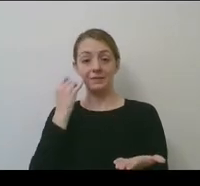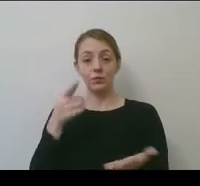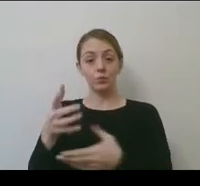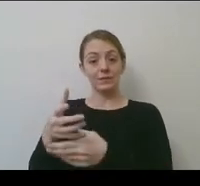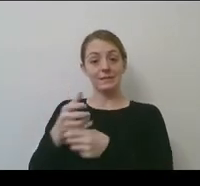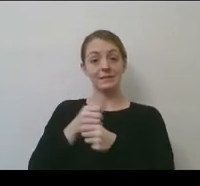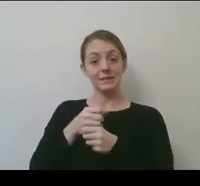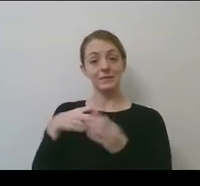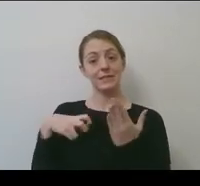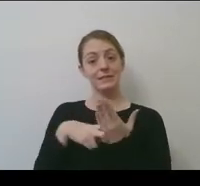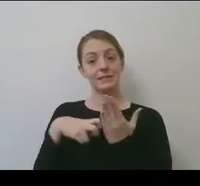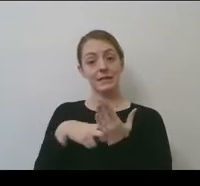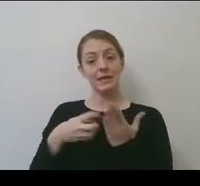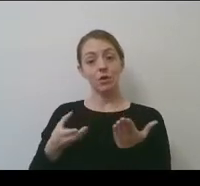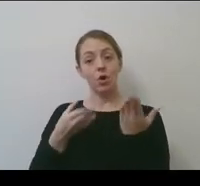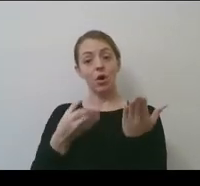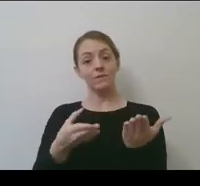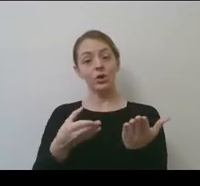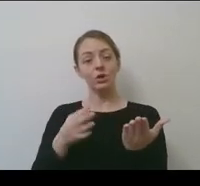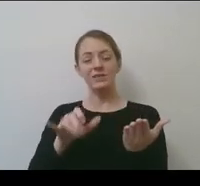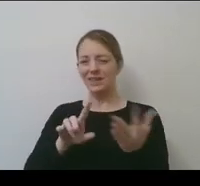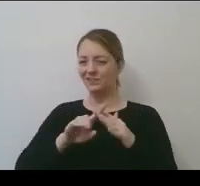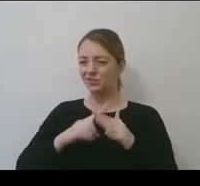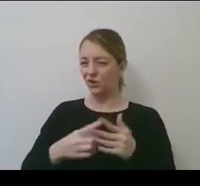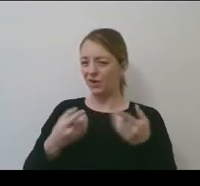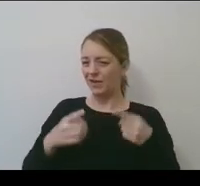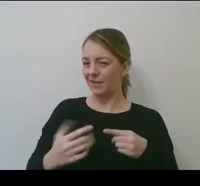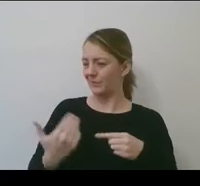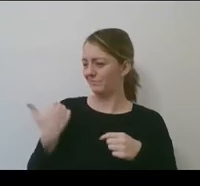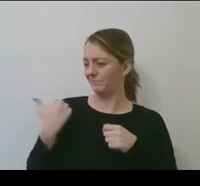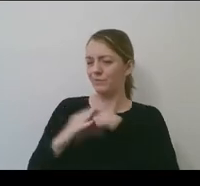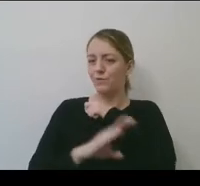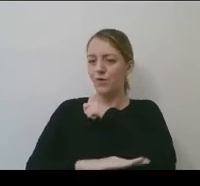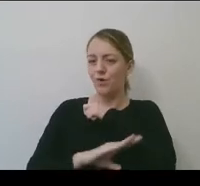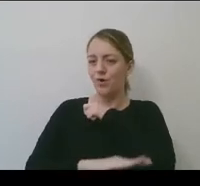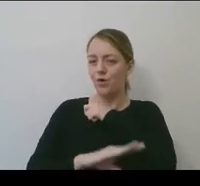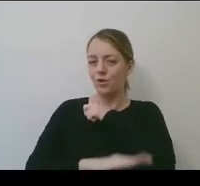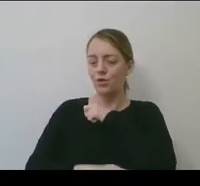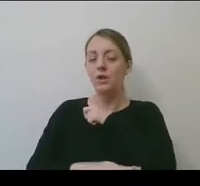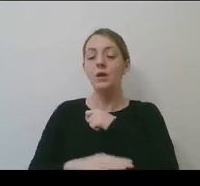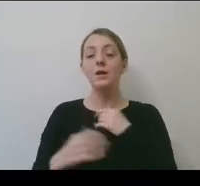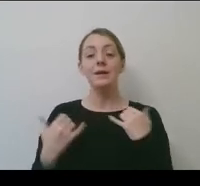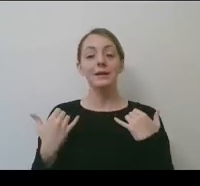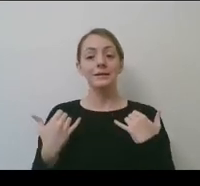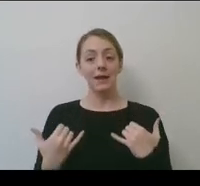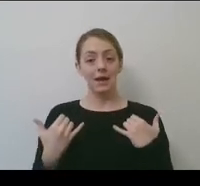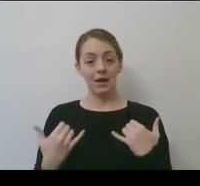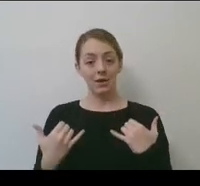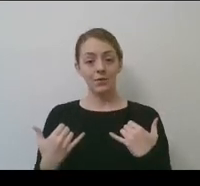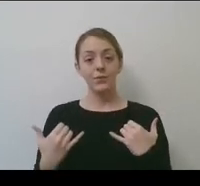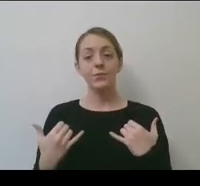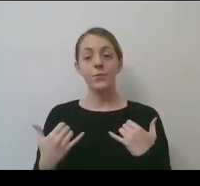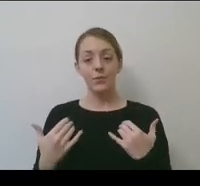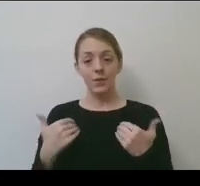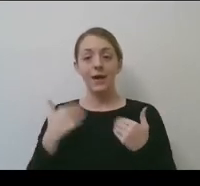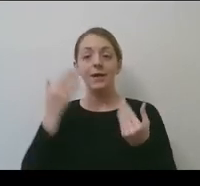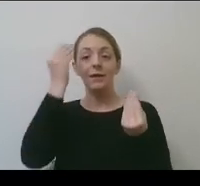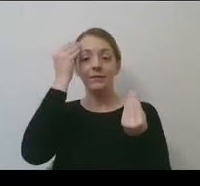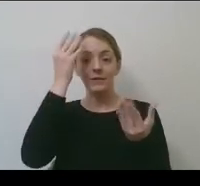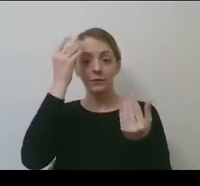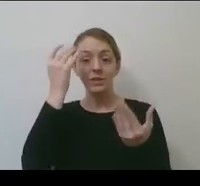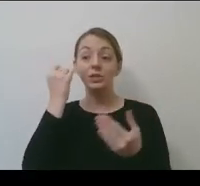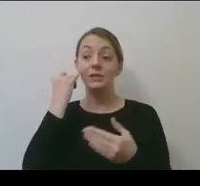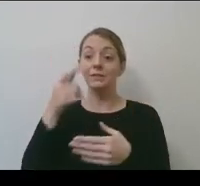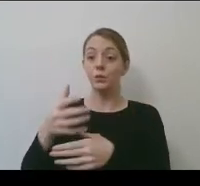um, offers and this started happening this past fall, um, it is now, um, there is information that if you're getting